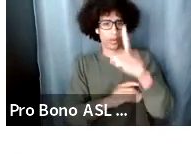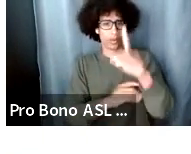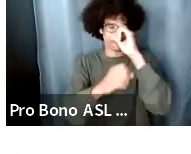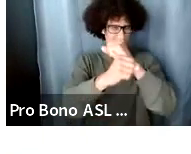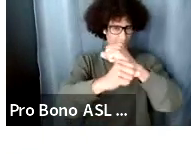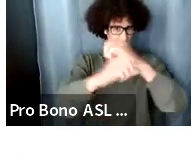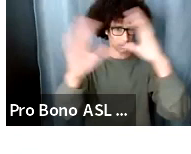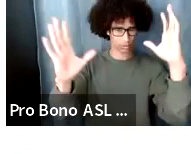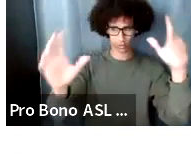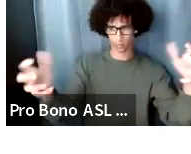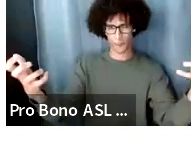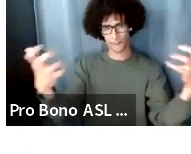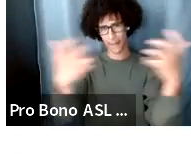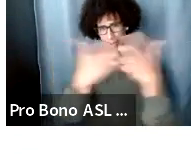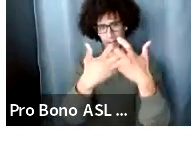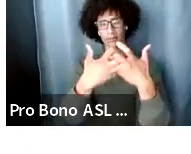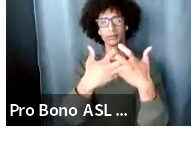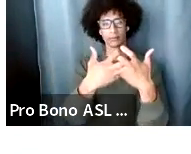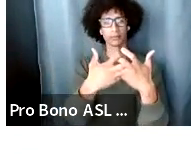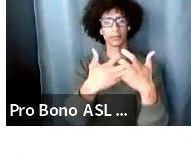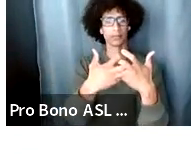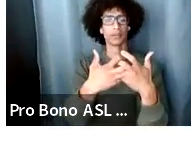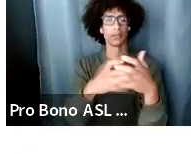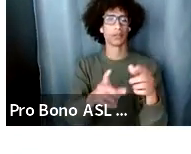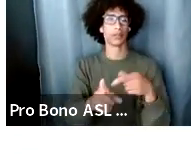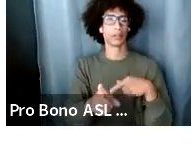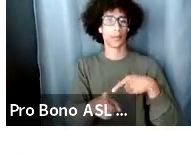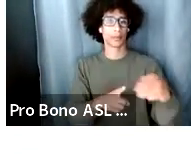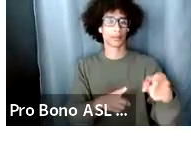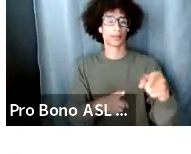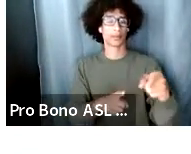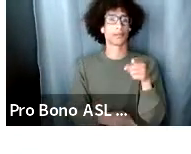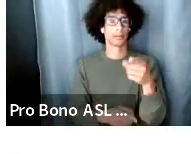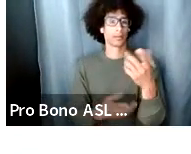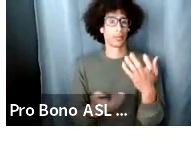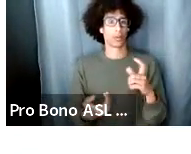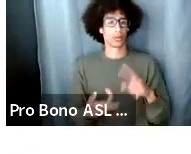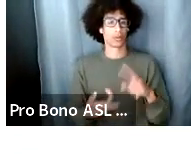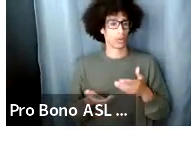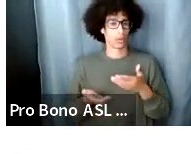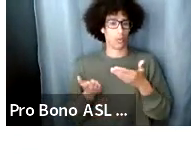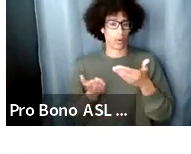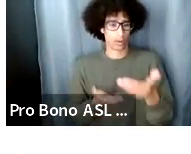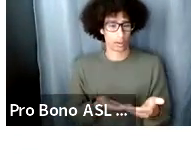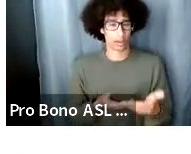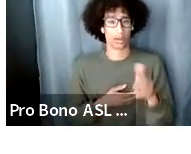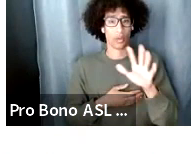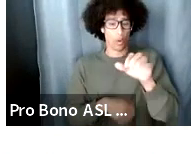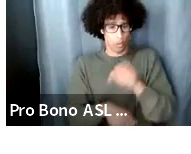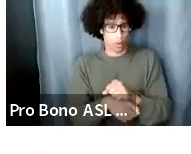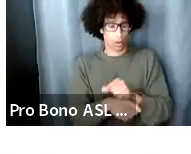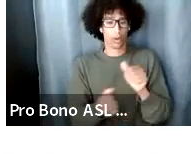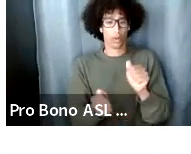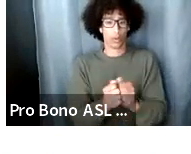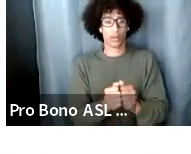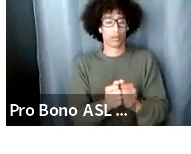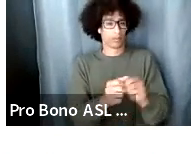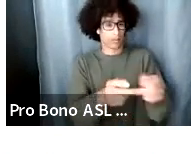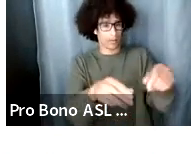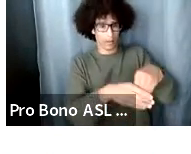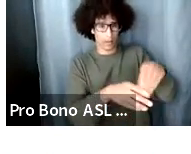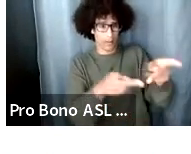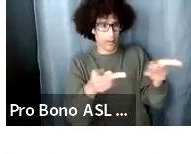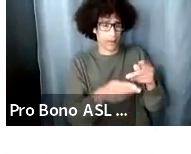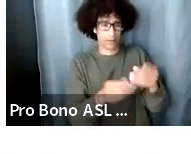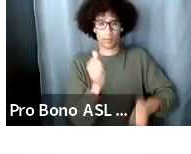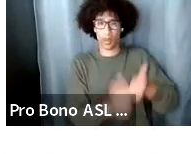particularly if you're looking to bring your work to a predominantly white institution i think that those pwis are very